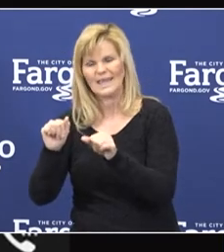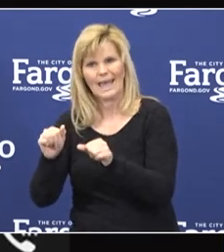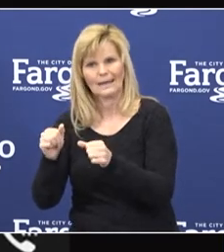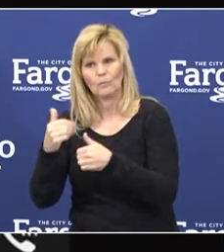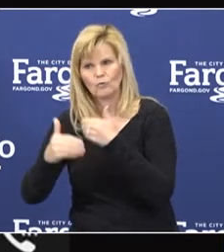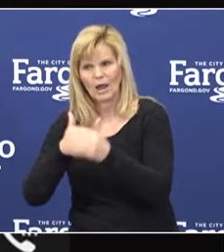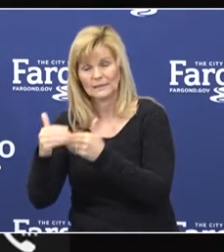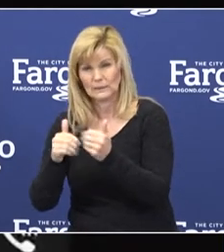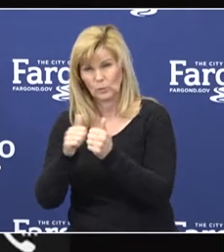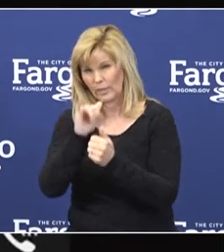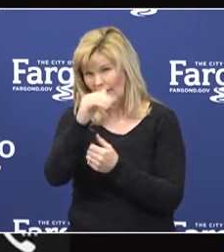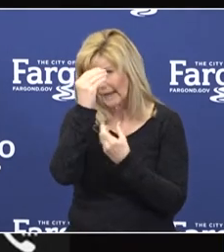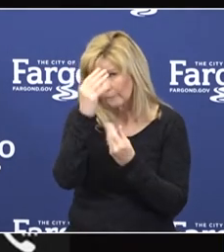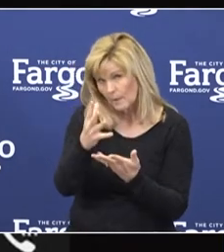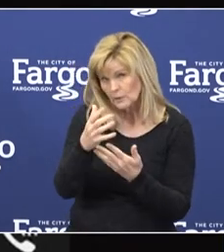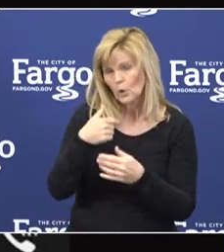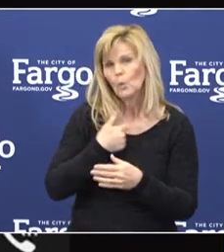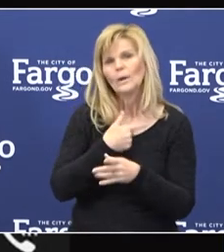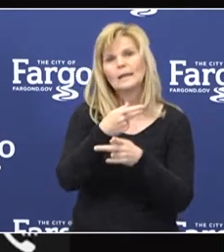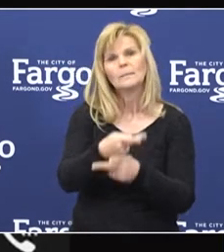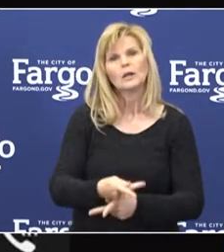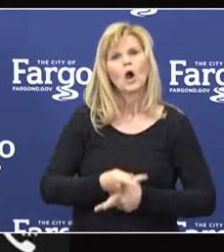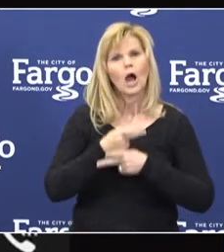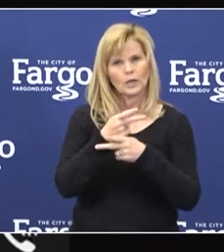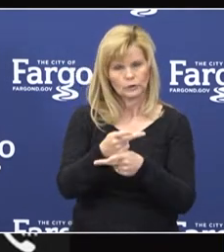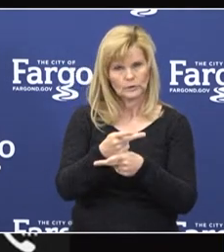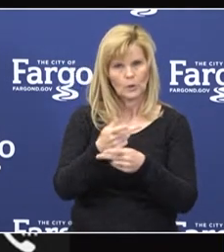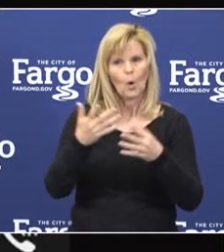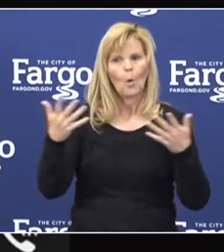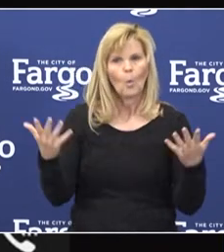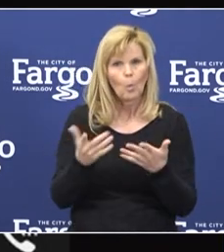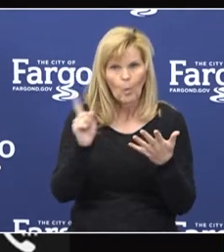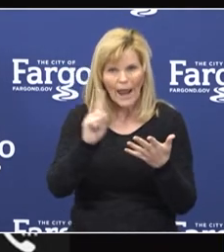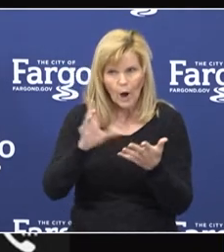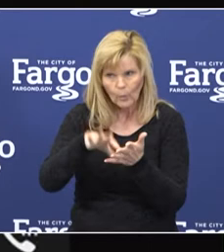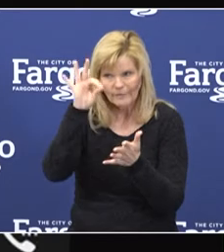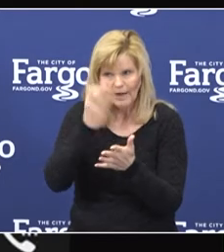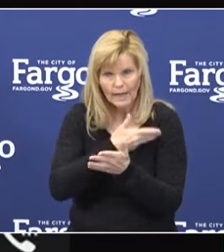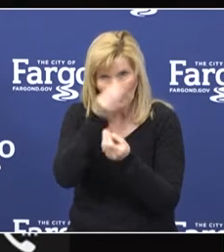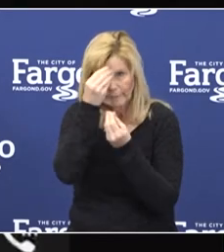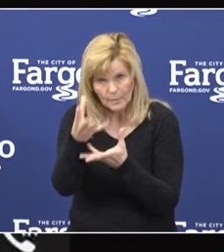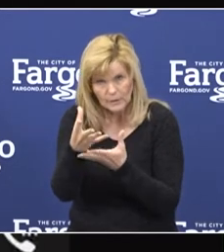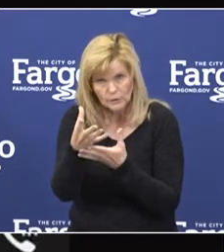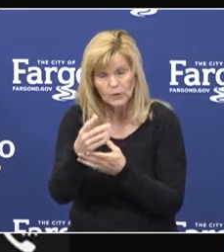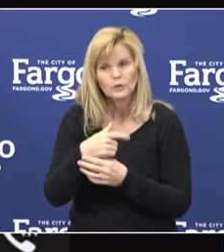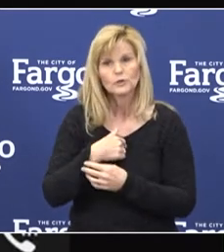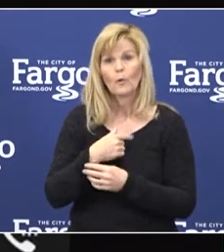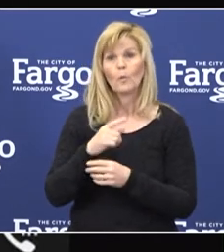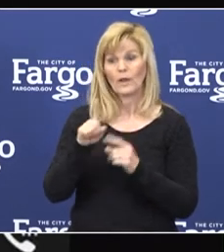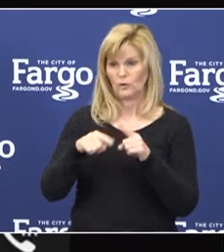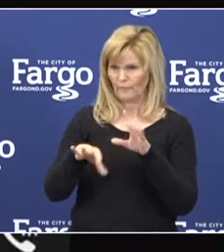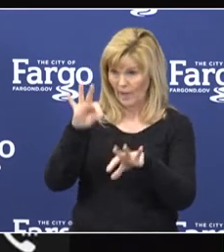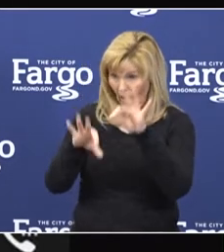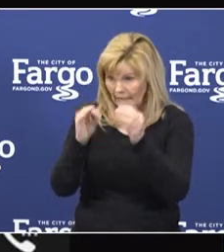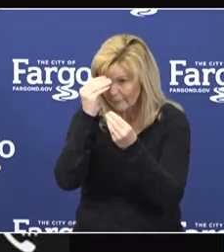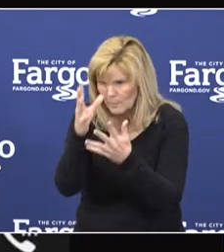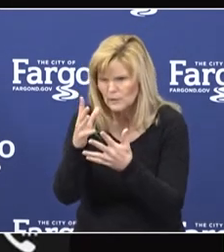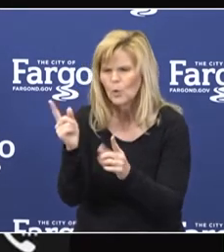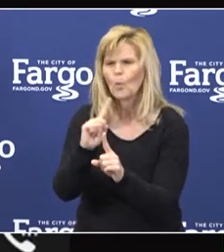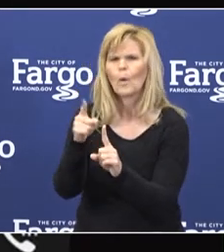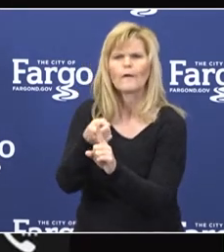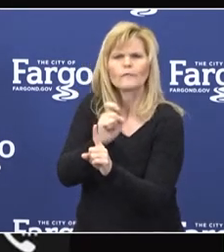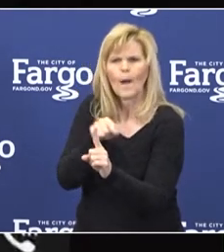being said, we have to be really cautious on what sources we use. So consider the source of the information, find